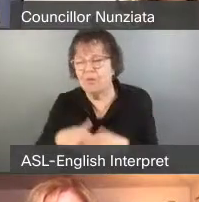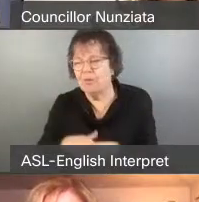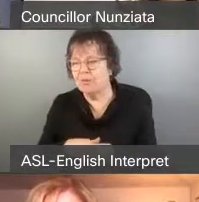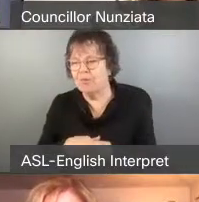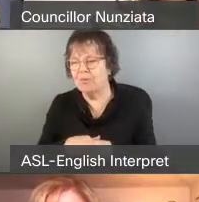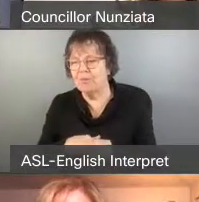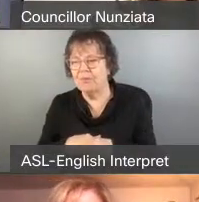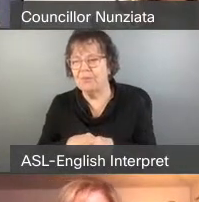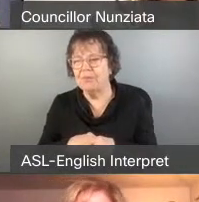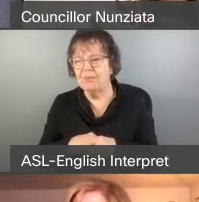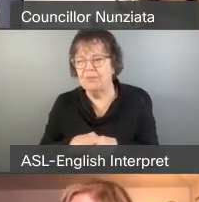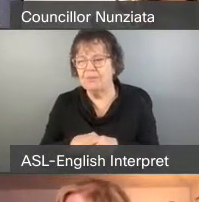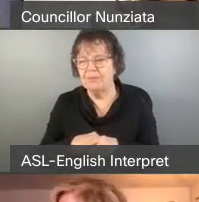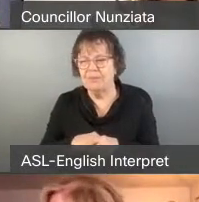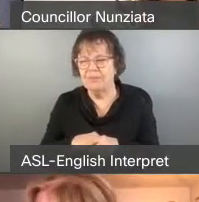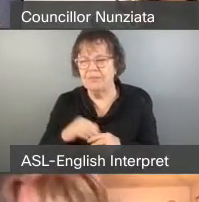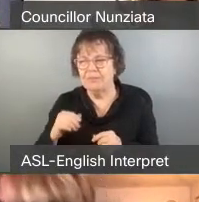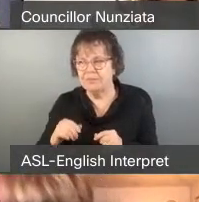Thank you very much, Tim.